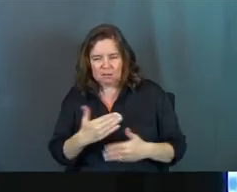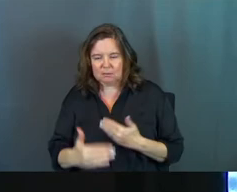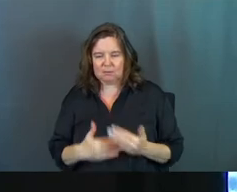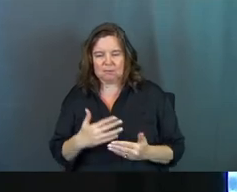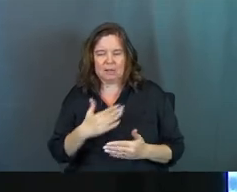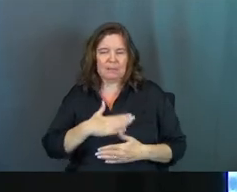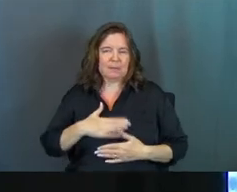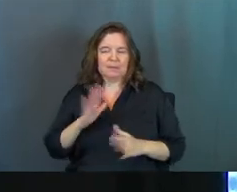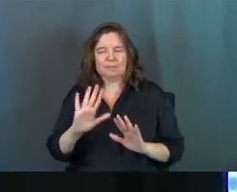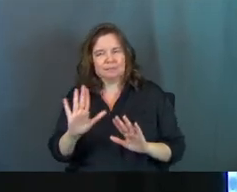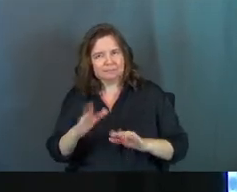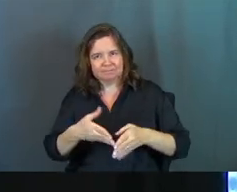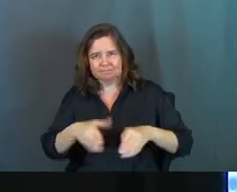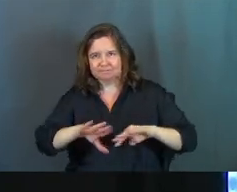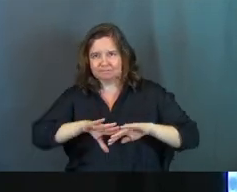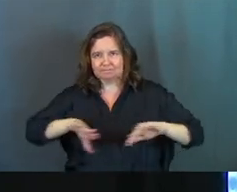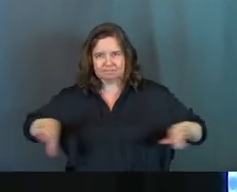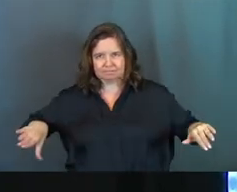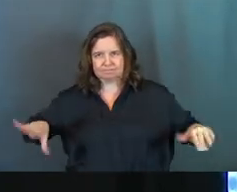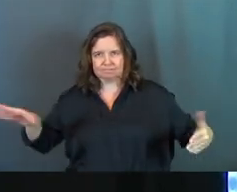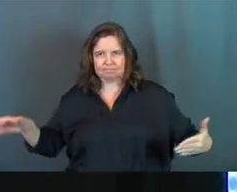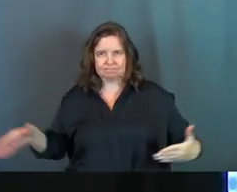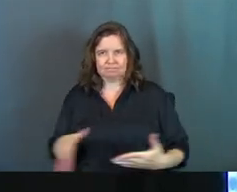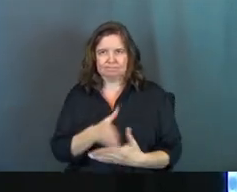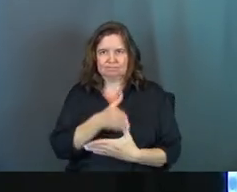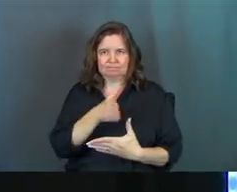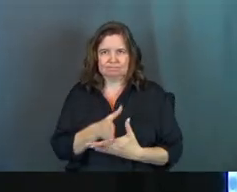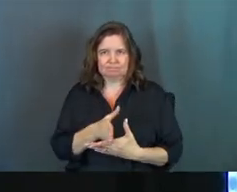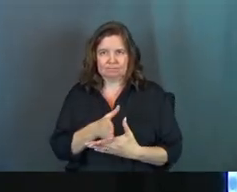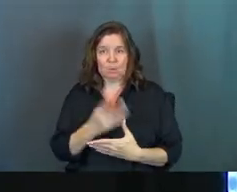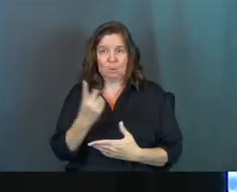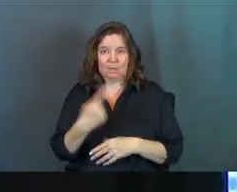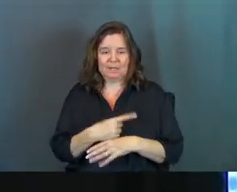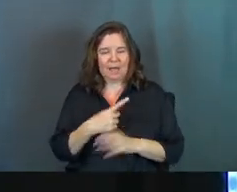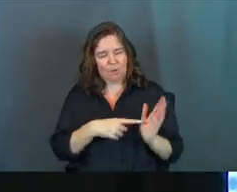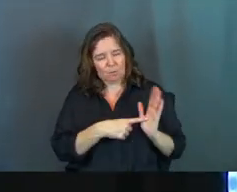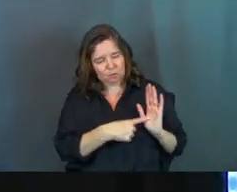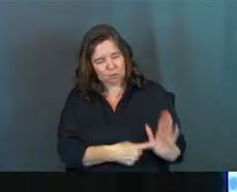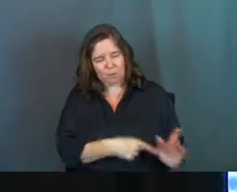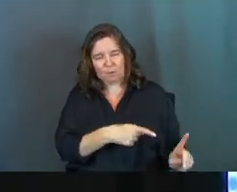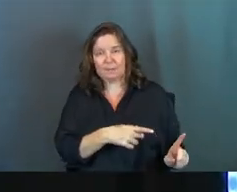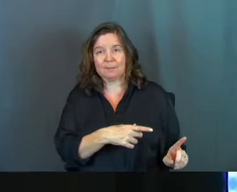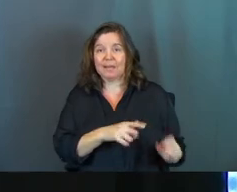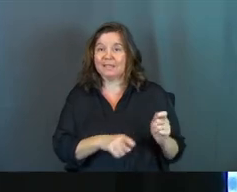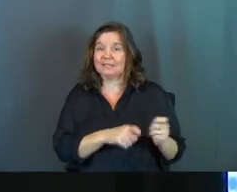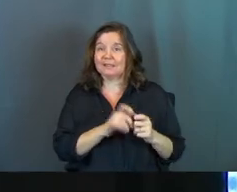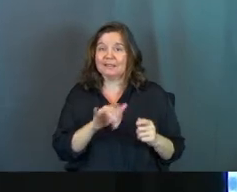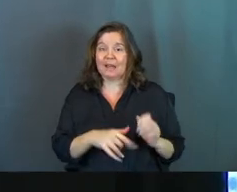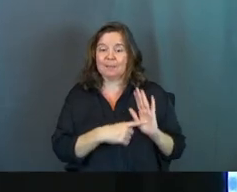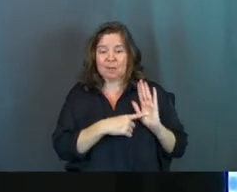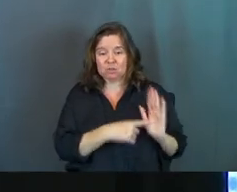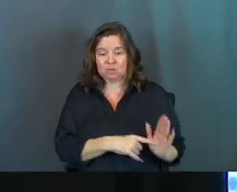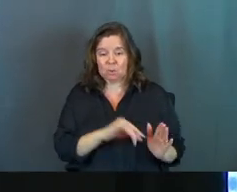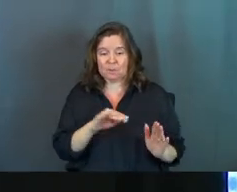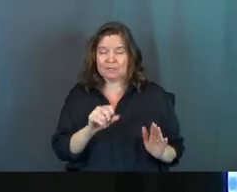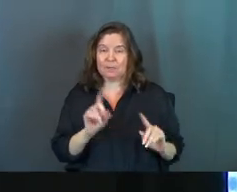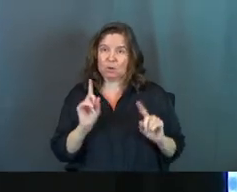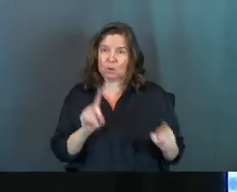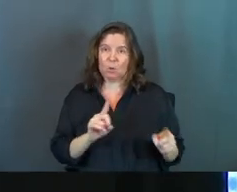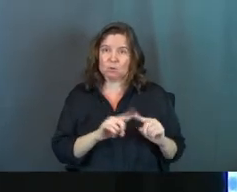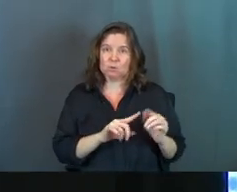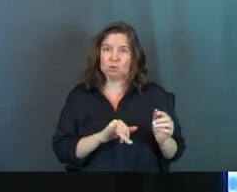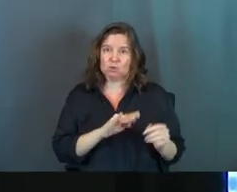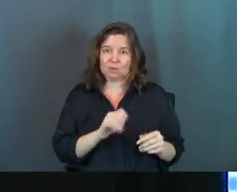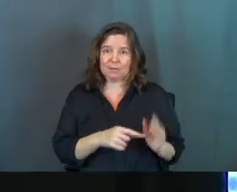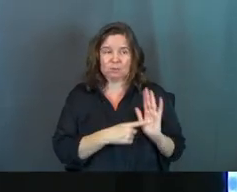I'm not, you know, people, please. No. Jesus is like, no, one day I'm going to show James. And he did exactly that. And by showing James that, by going to